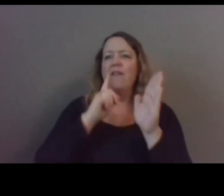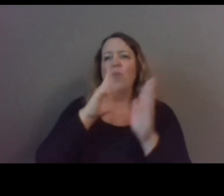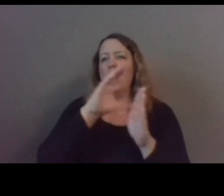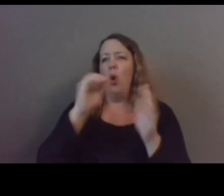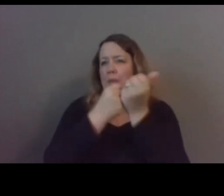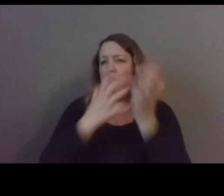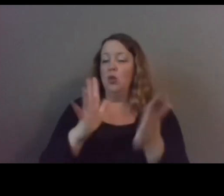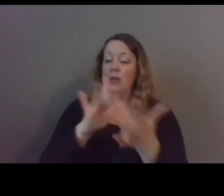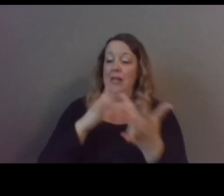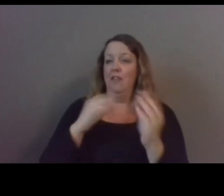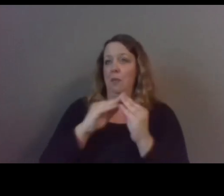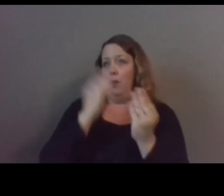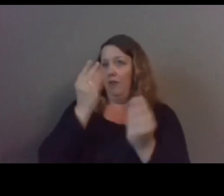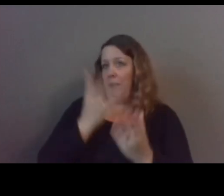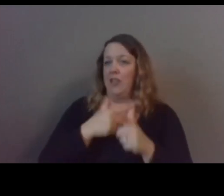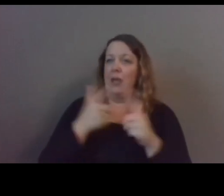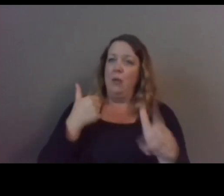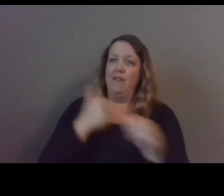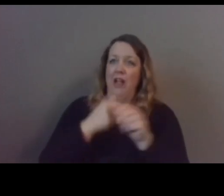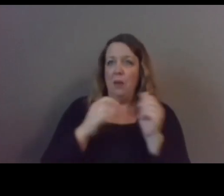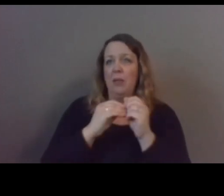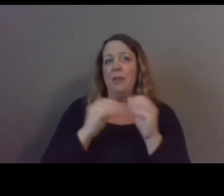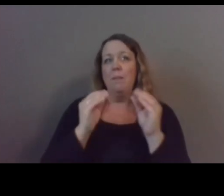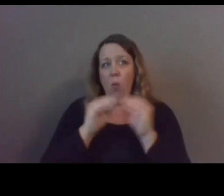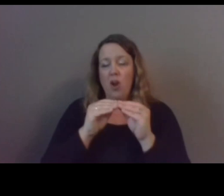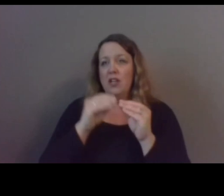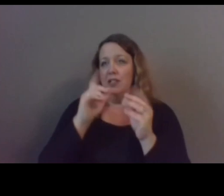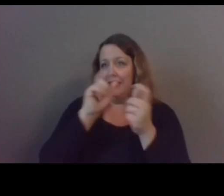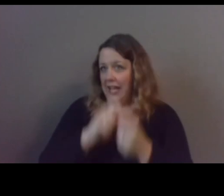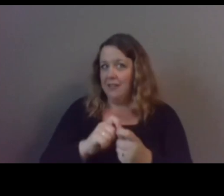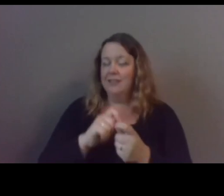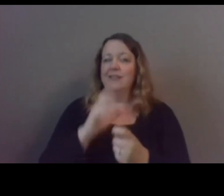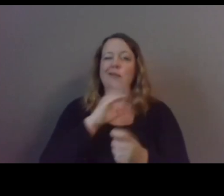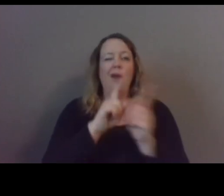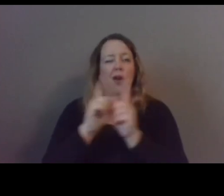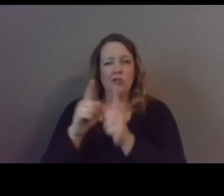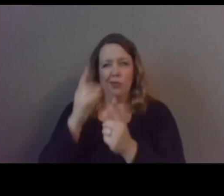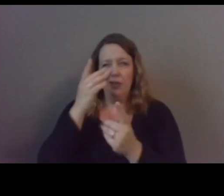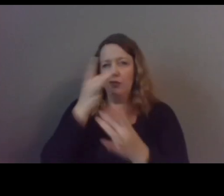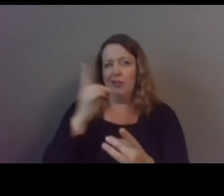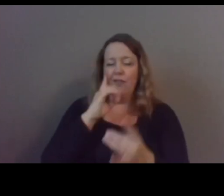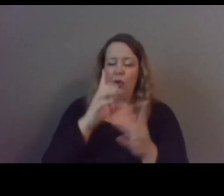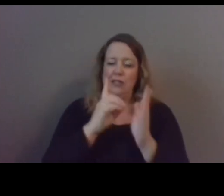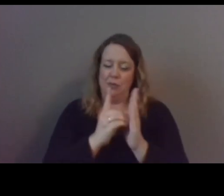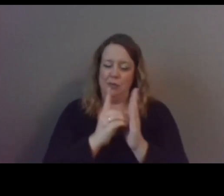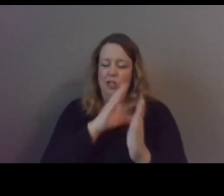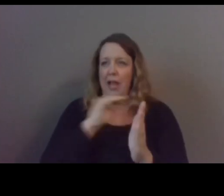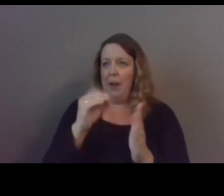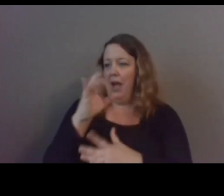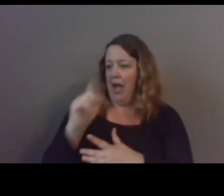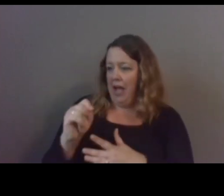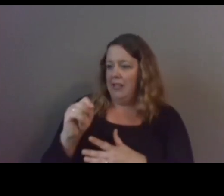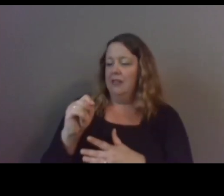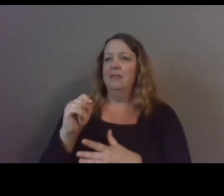more information and we'll follow up with additional details we're also interested in demonstration and pilot programs through agencies like dol